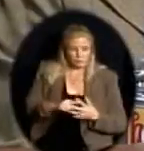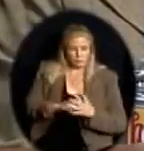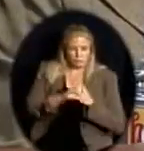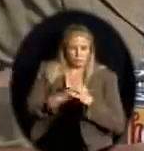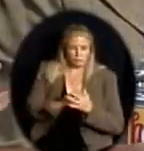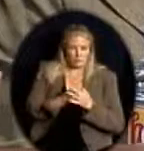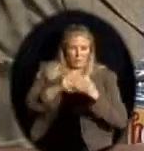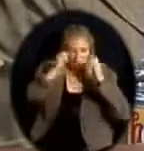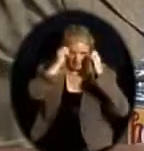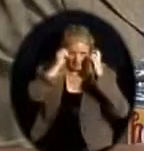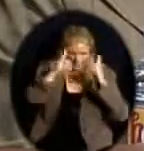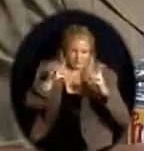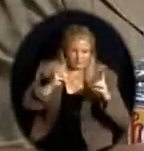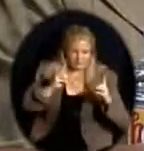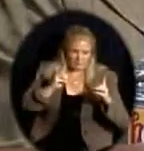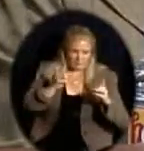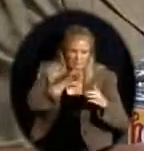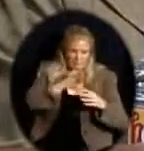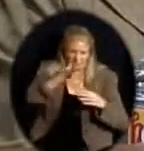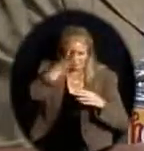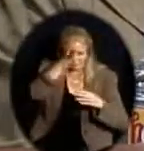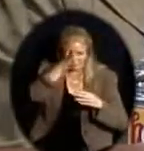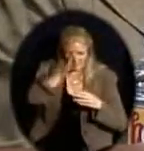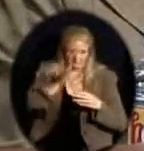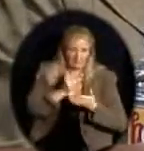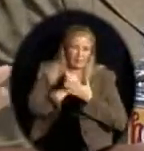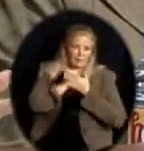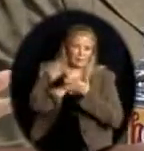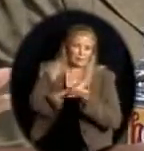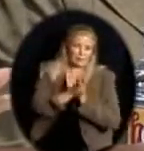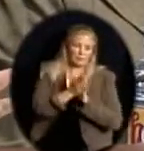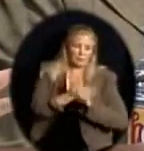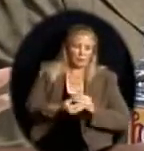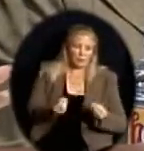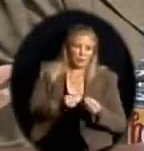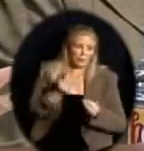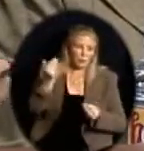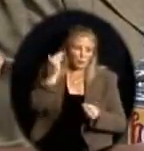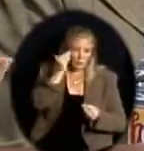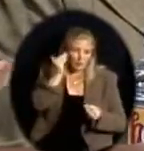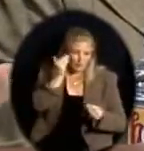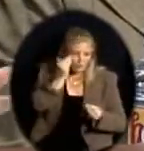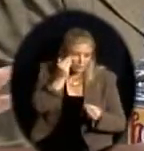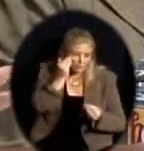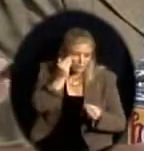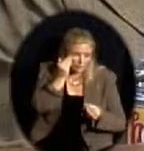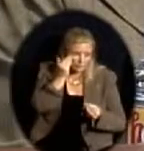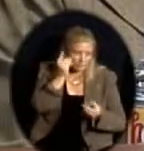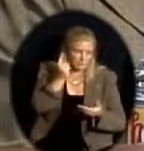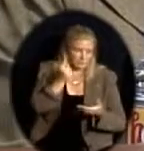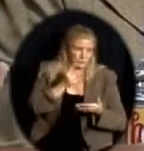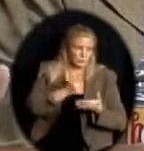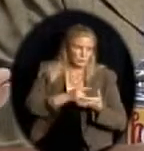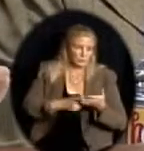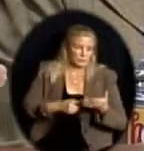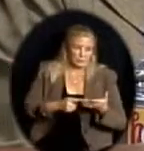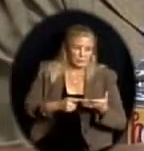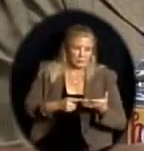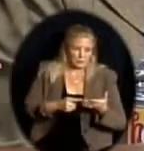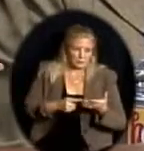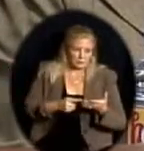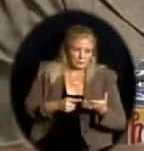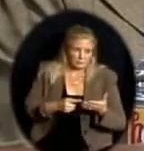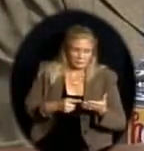parents as it becomes more aware of what the needs of the district are, what the perceived needs of the district are with our